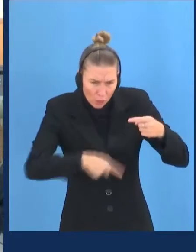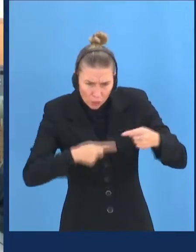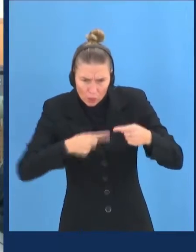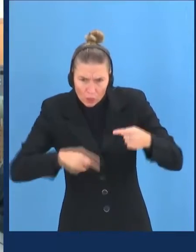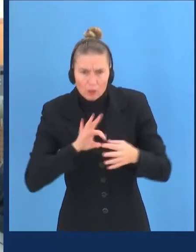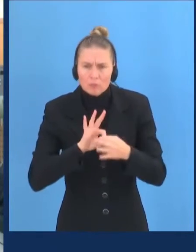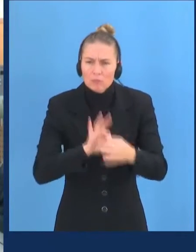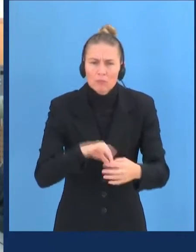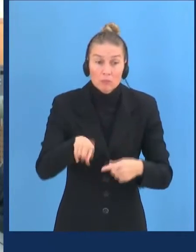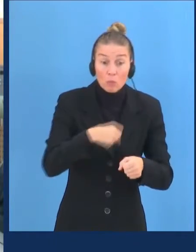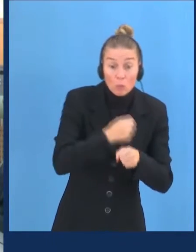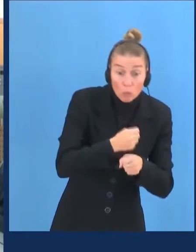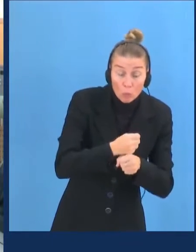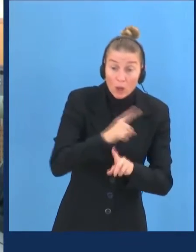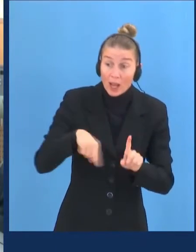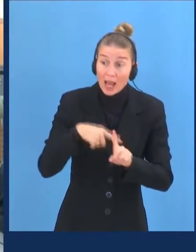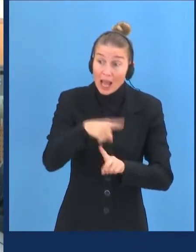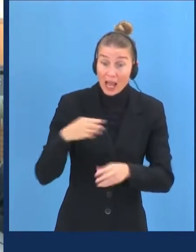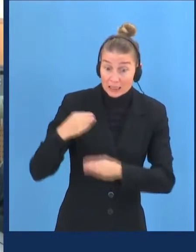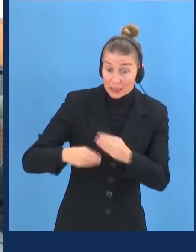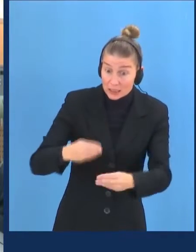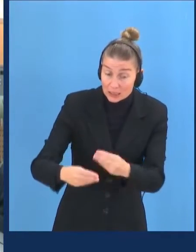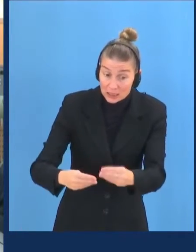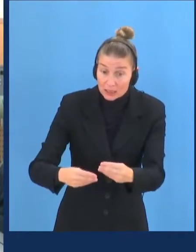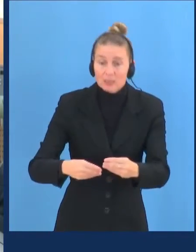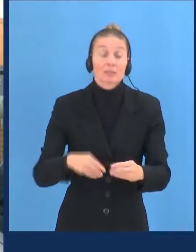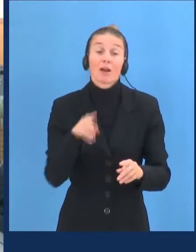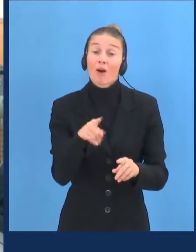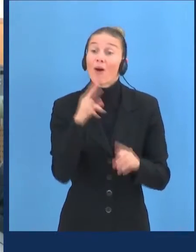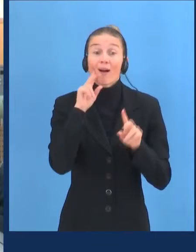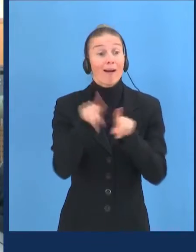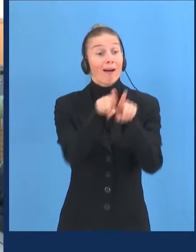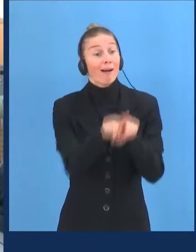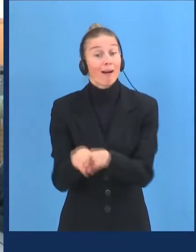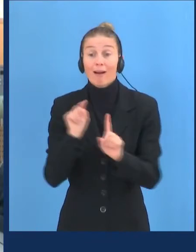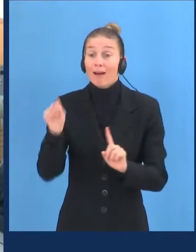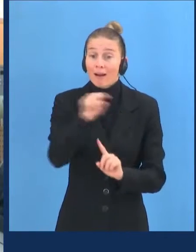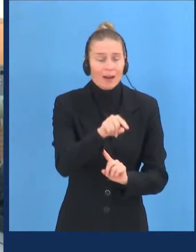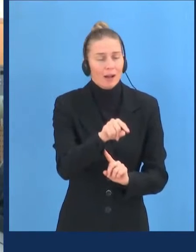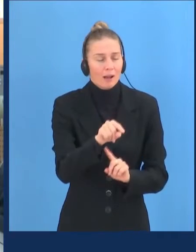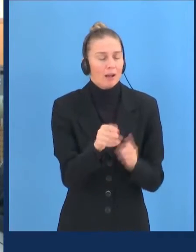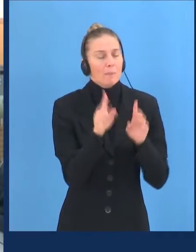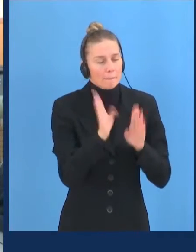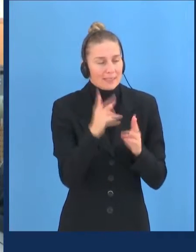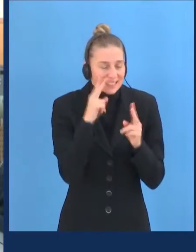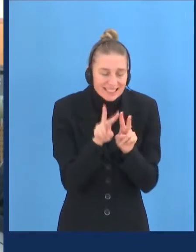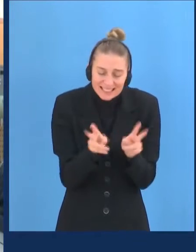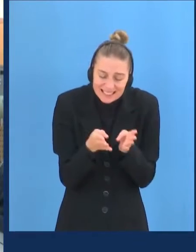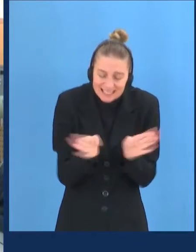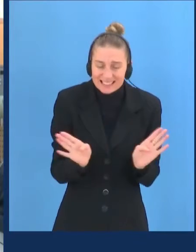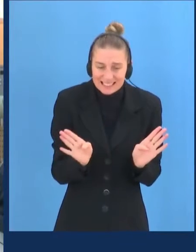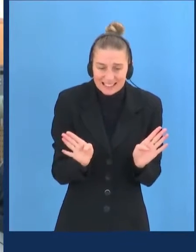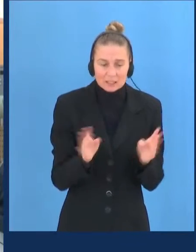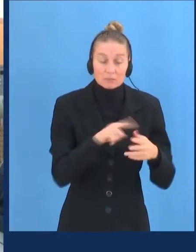work and descent, not just the norms, but also wider issues. Alternatively, independent experts should be appointed